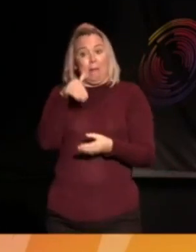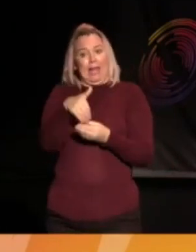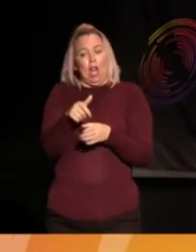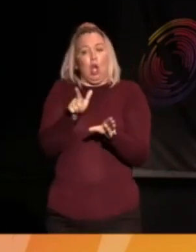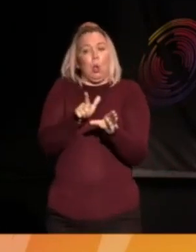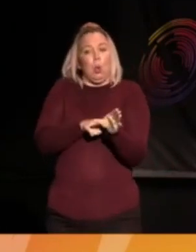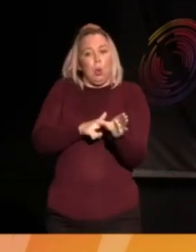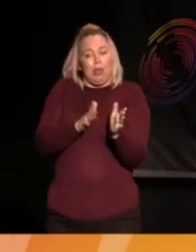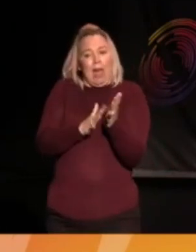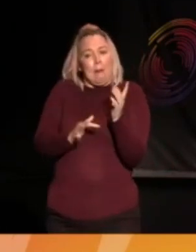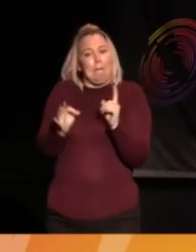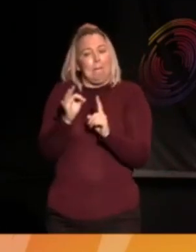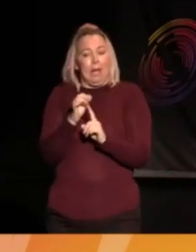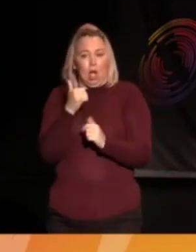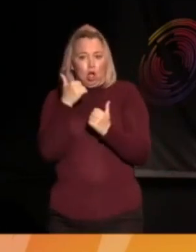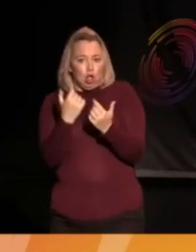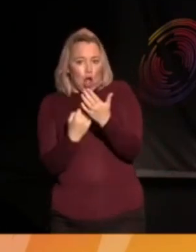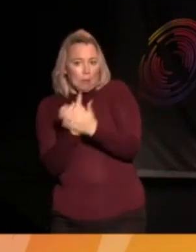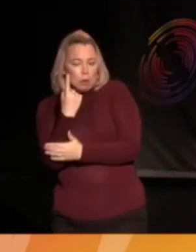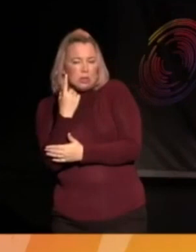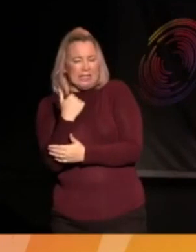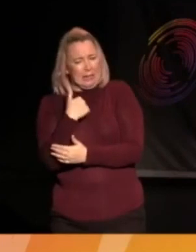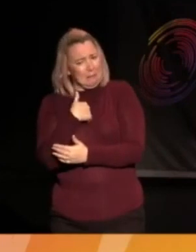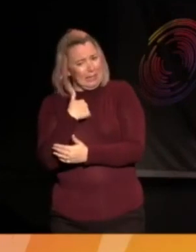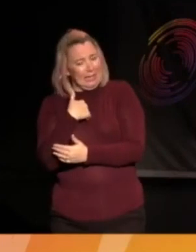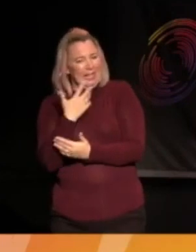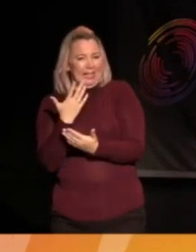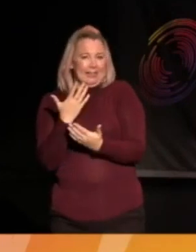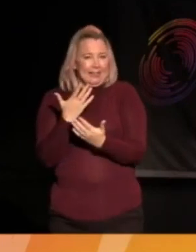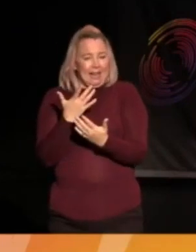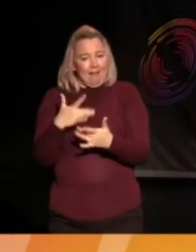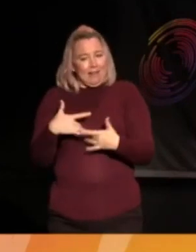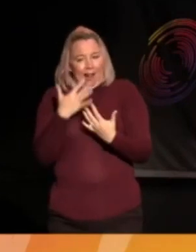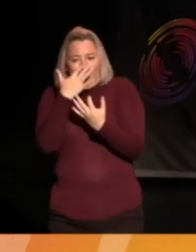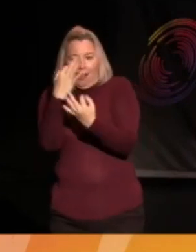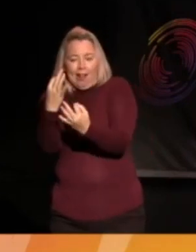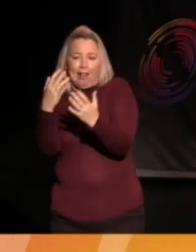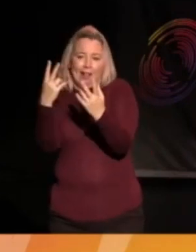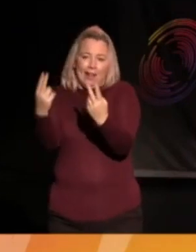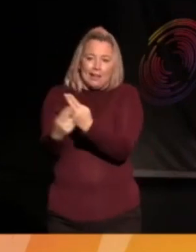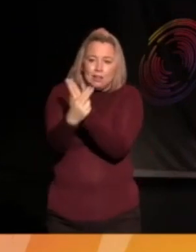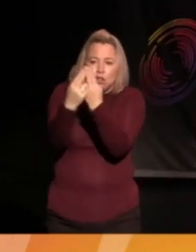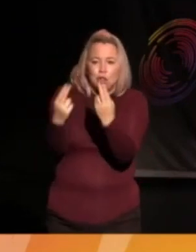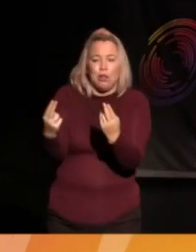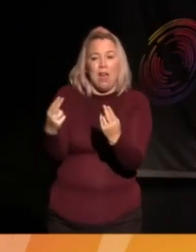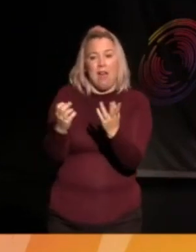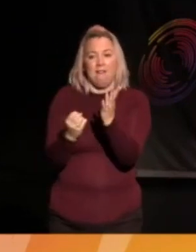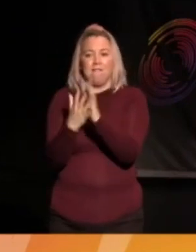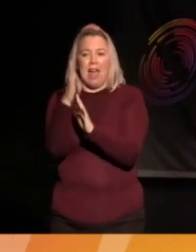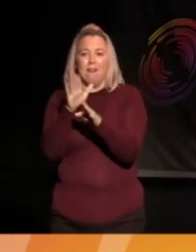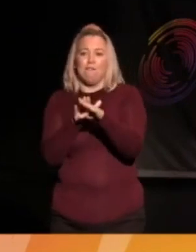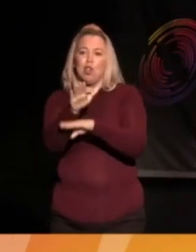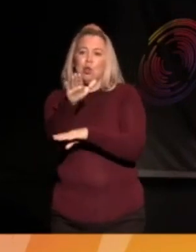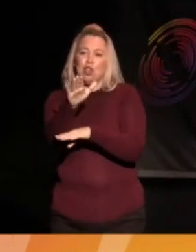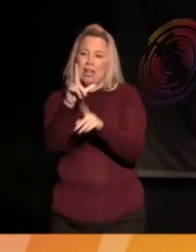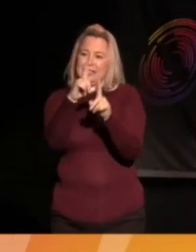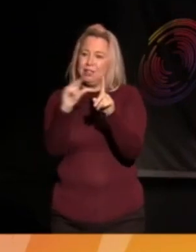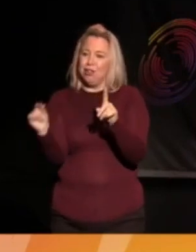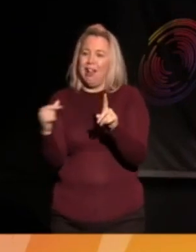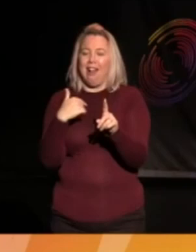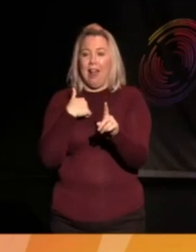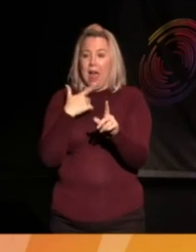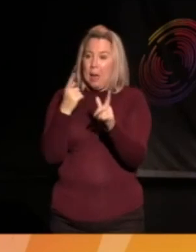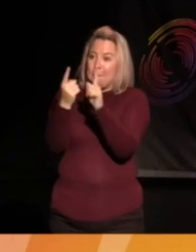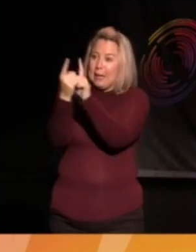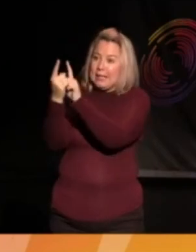opportunities. I think maybe my sort of thing is more on an international level through doing Fridays for Future Digital. I've got to meet so many young people around the